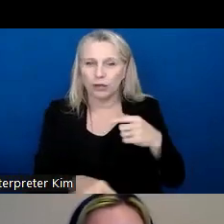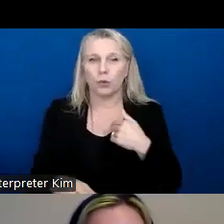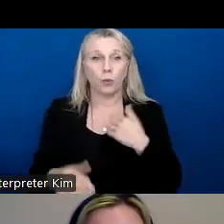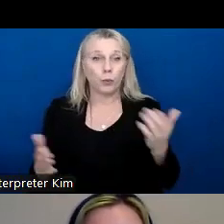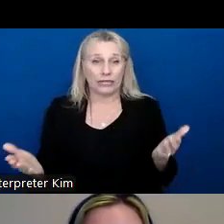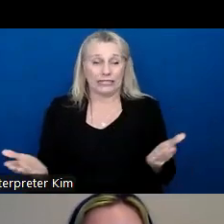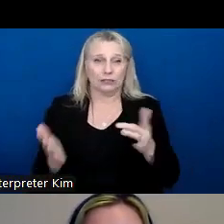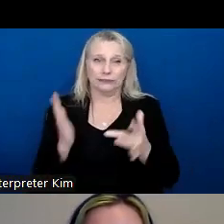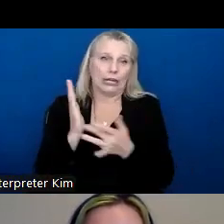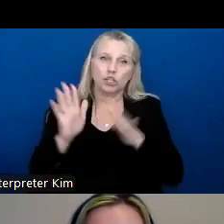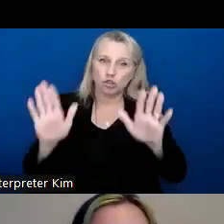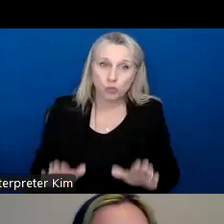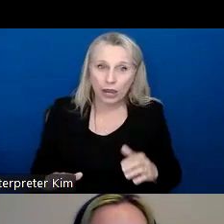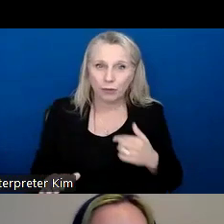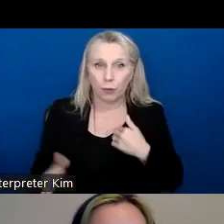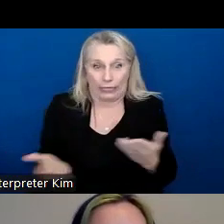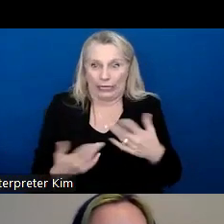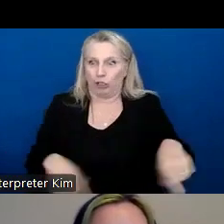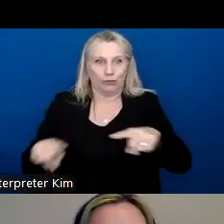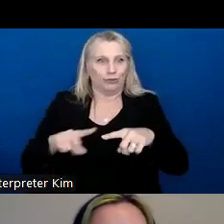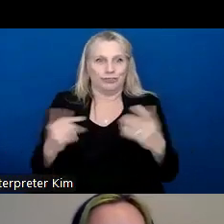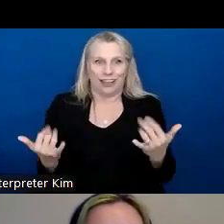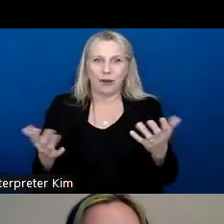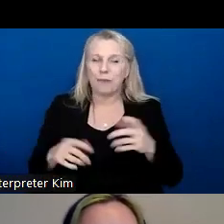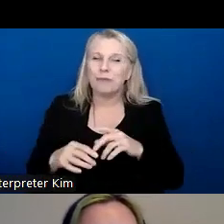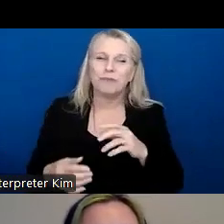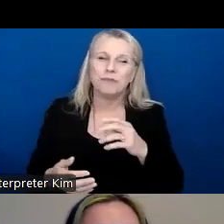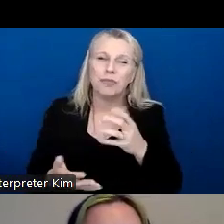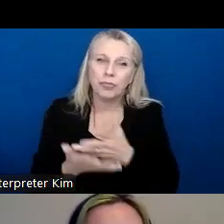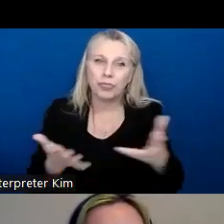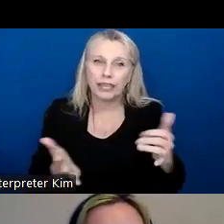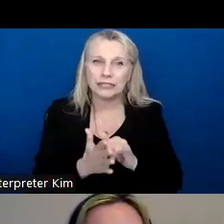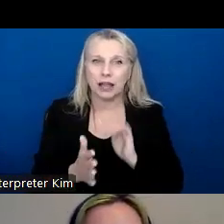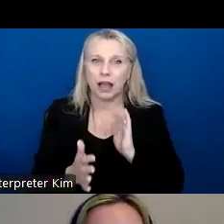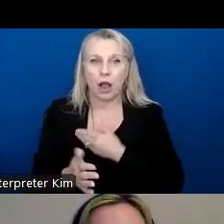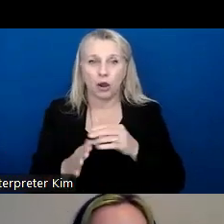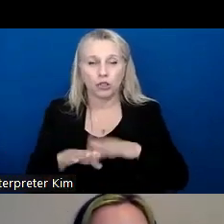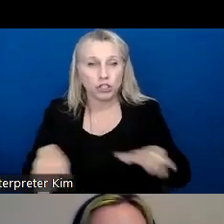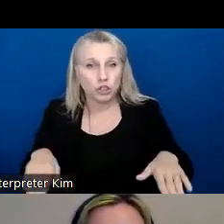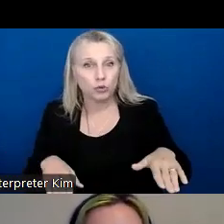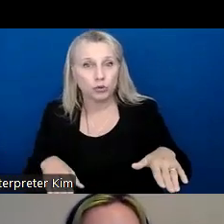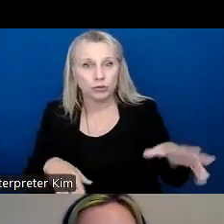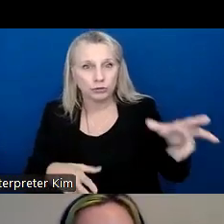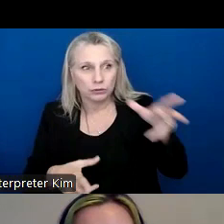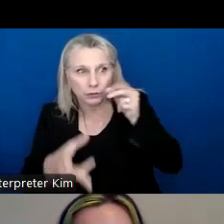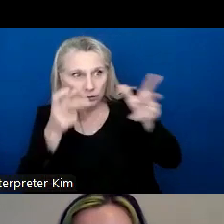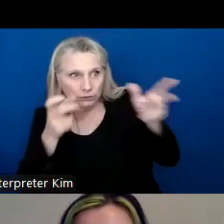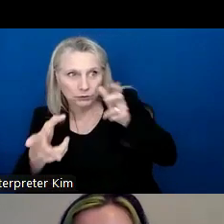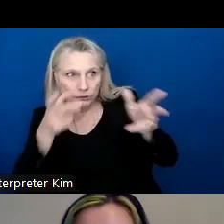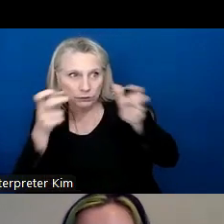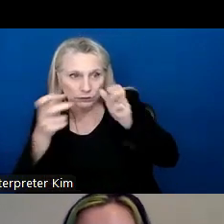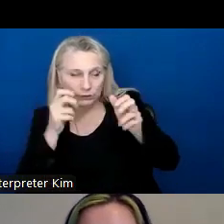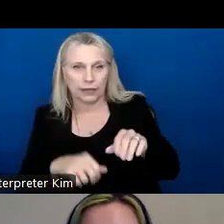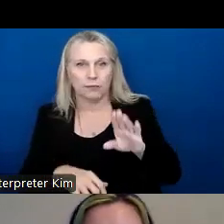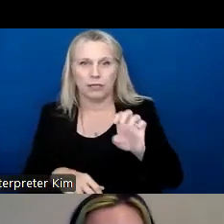each other right now, but the things that are being fed to our kids is just, it can be so toxic